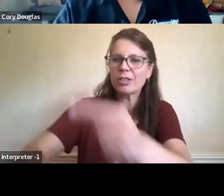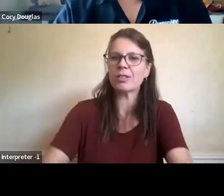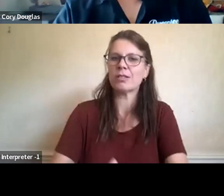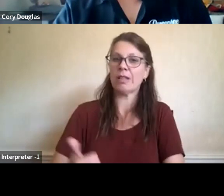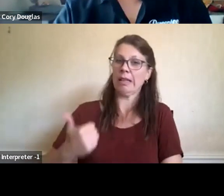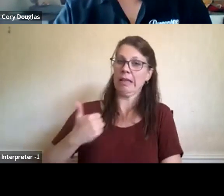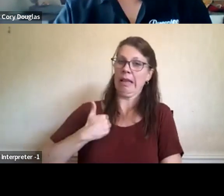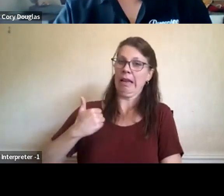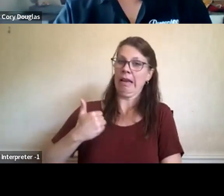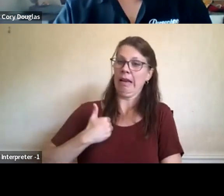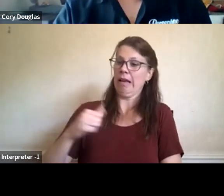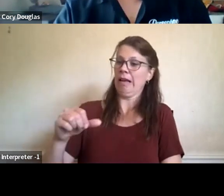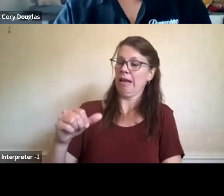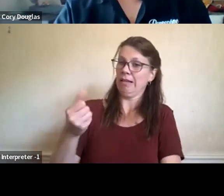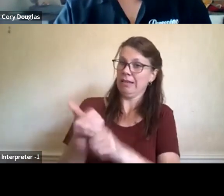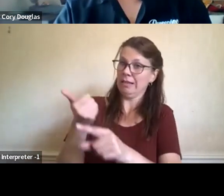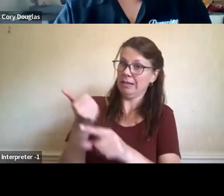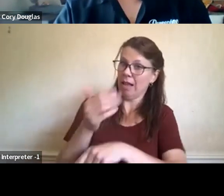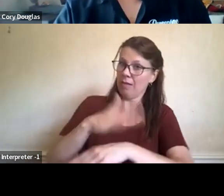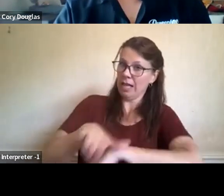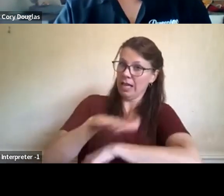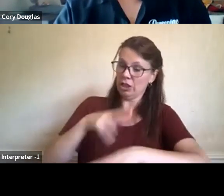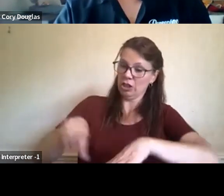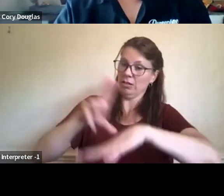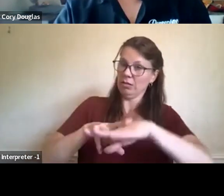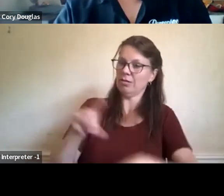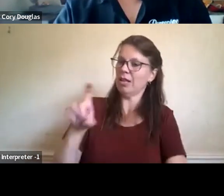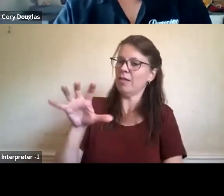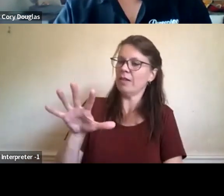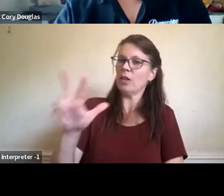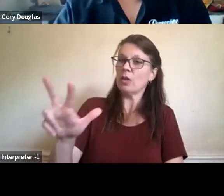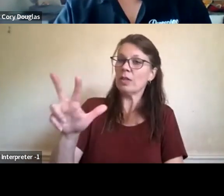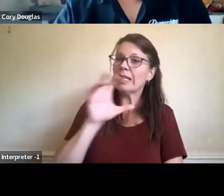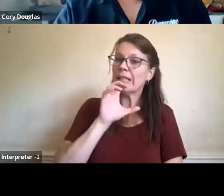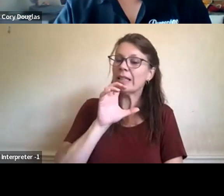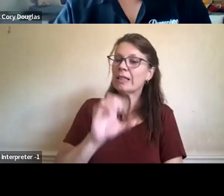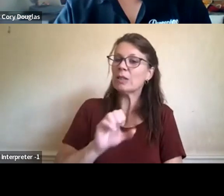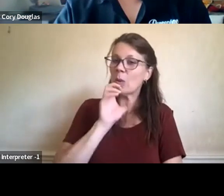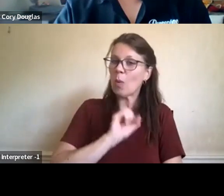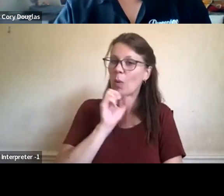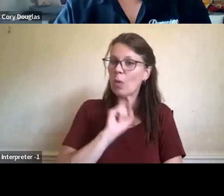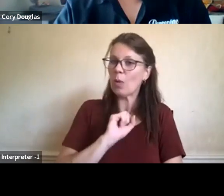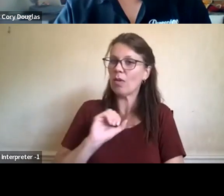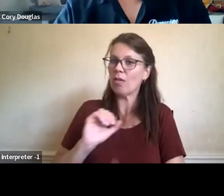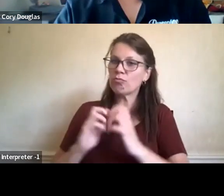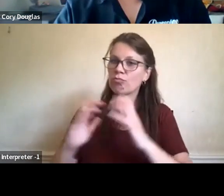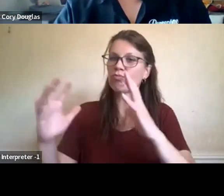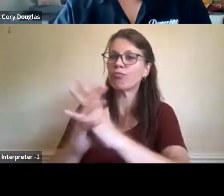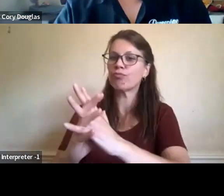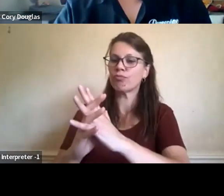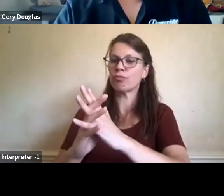153 years old, to put it into some perspective. Our people were here when the